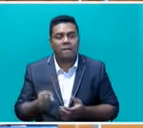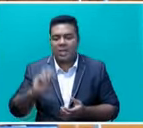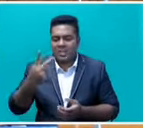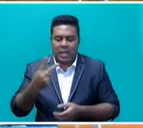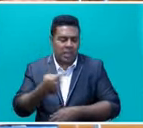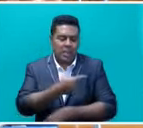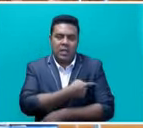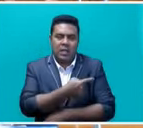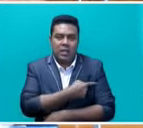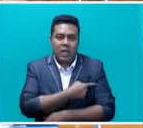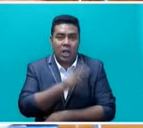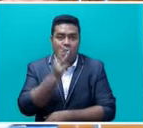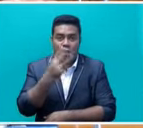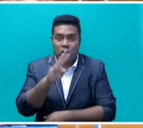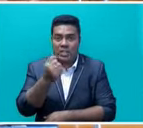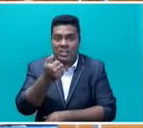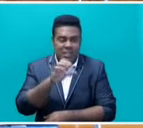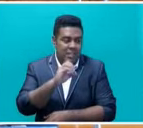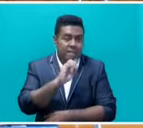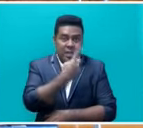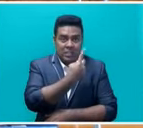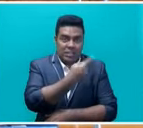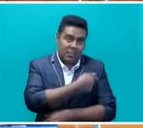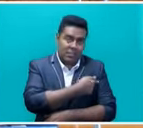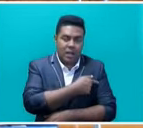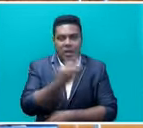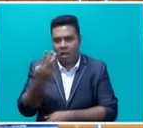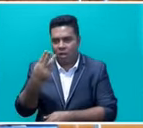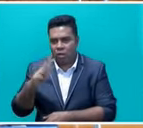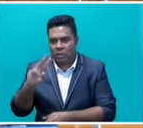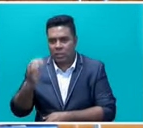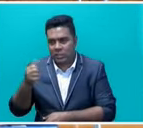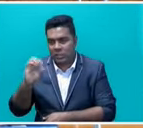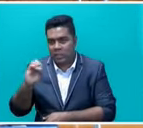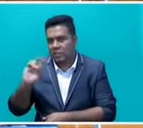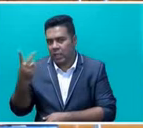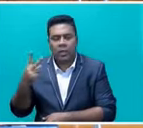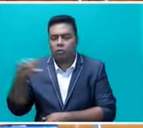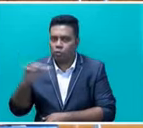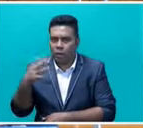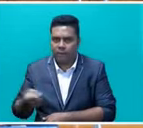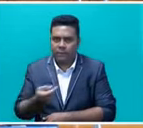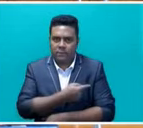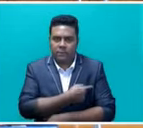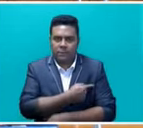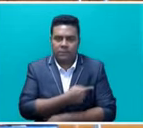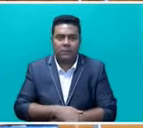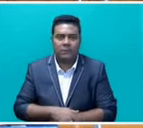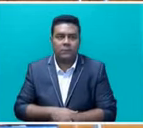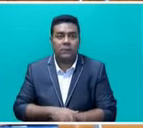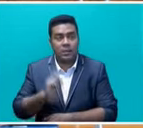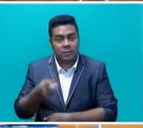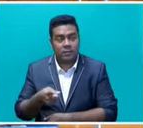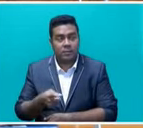dose. The 360, you need to have your first dose. For this round, you must have your second dose. If, however, for